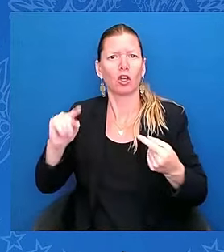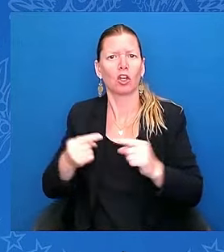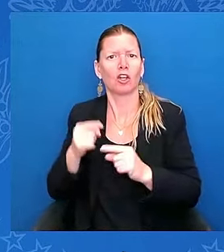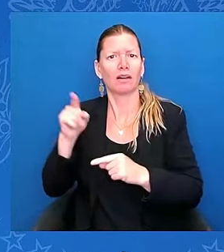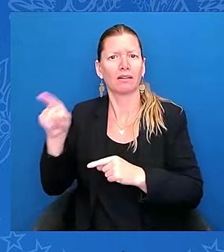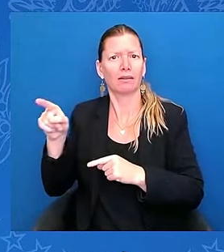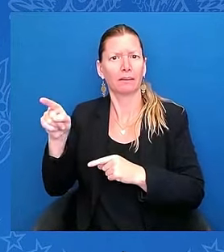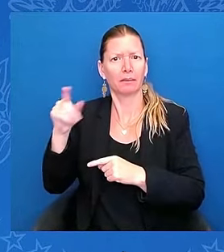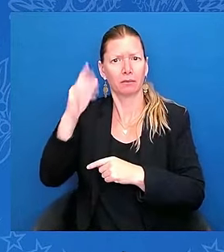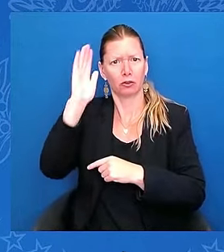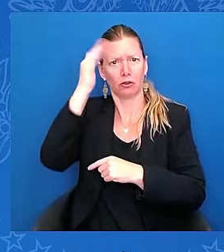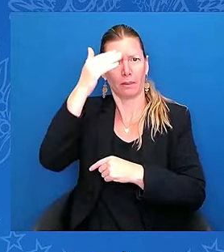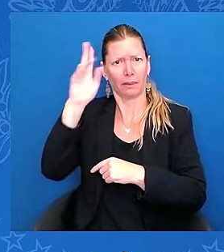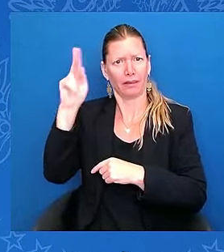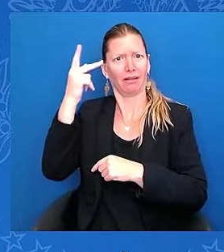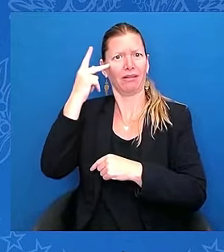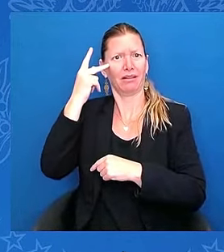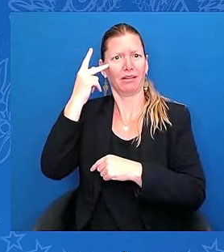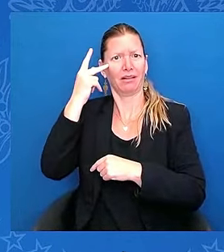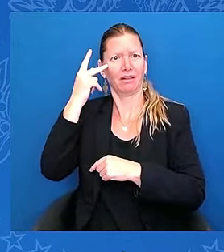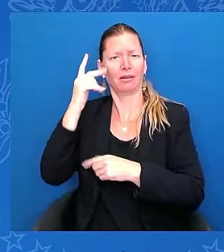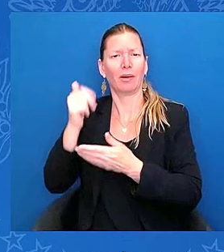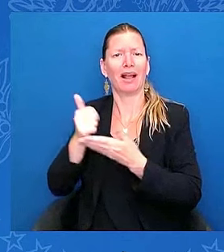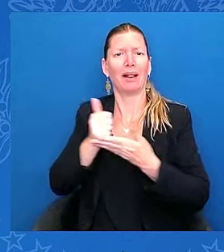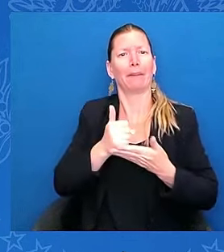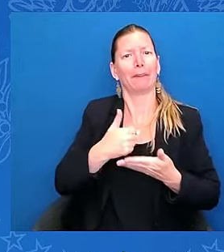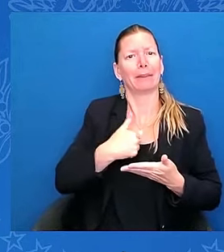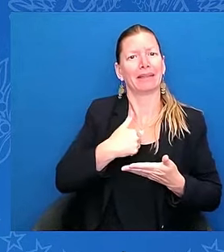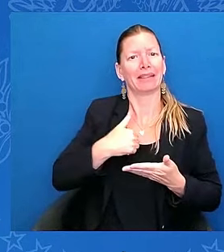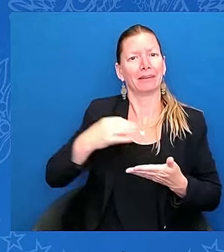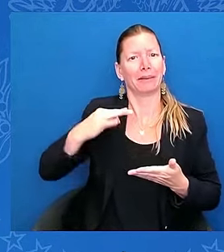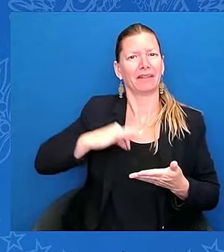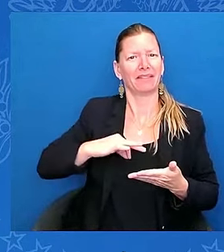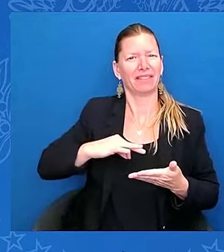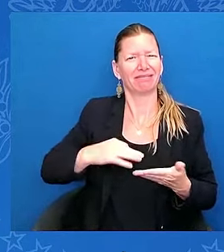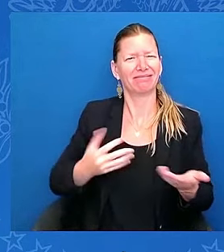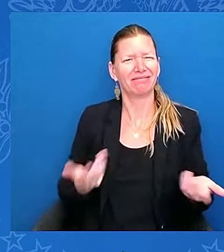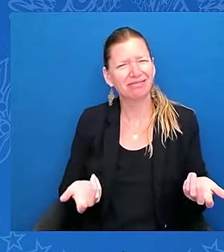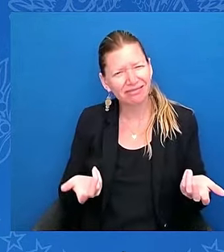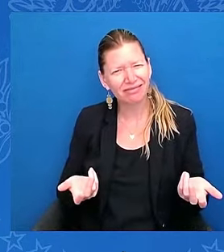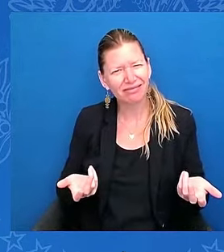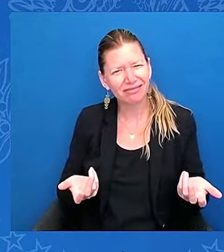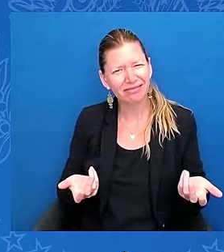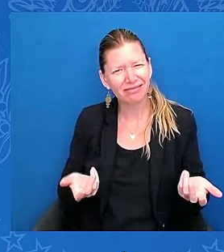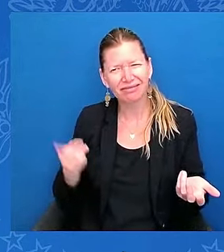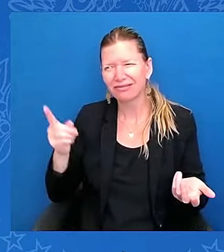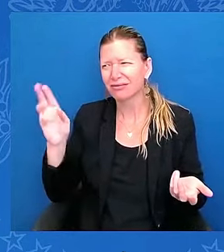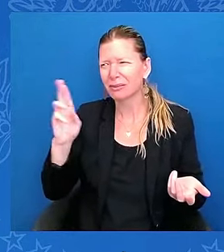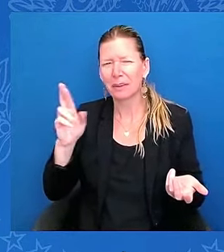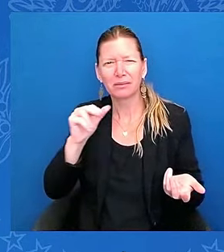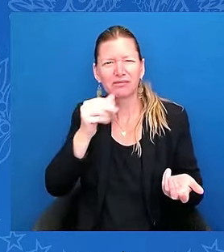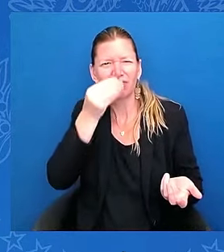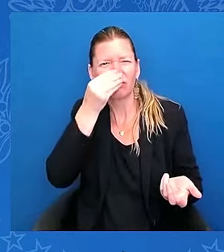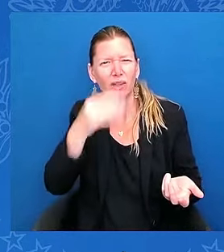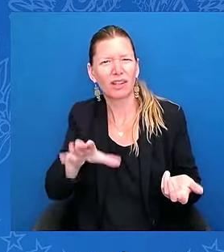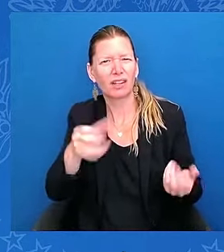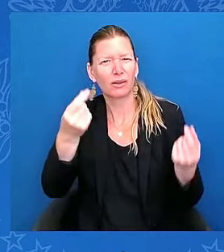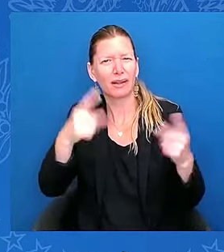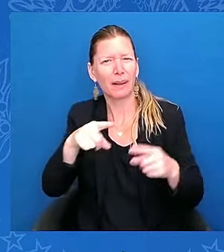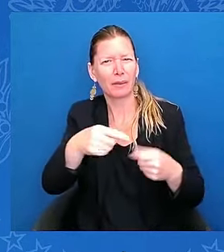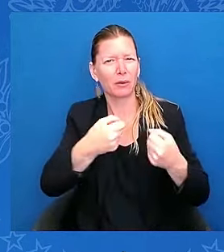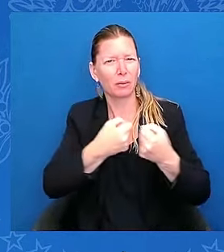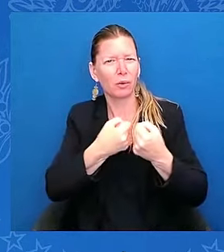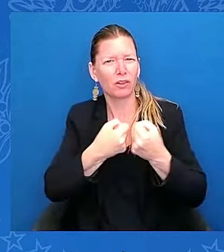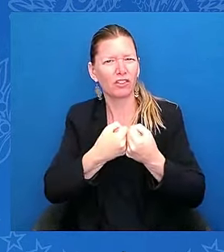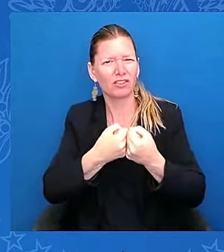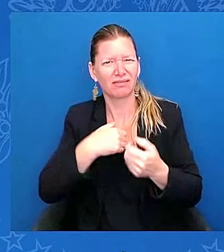the border. I also know many people in this room also had concerns about the steps I'd taken. I heard and respected from